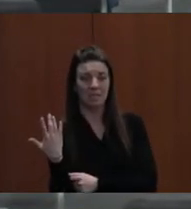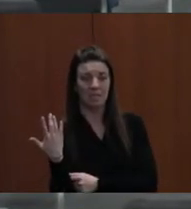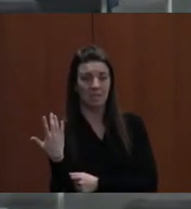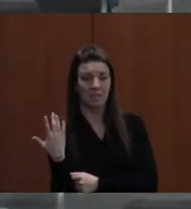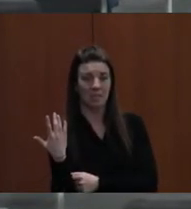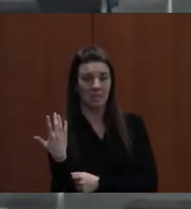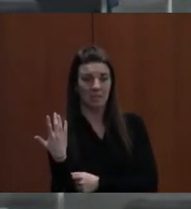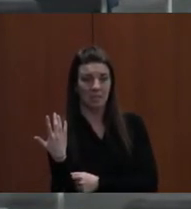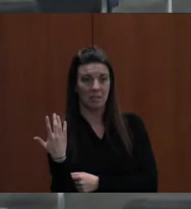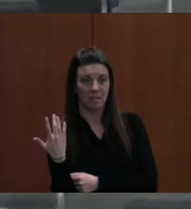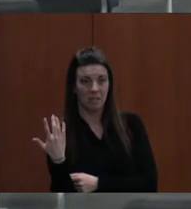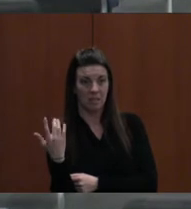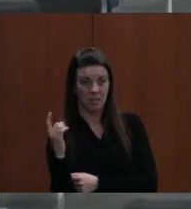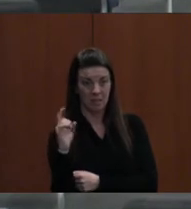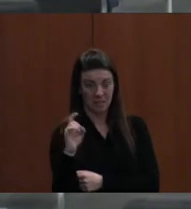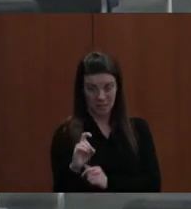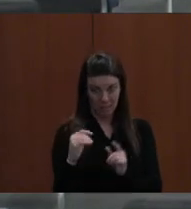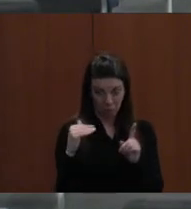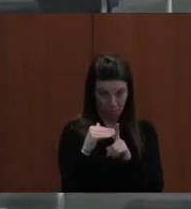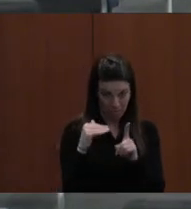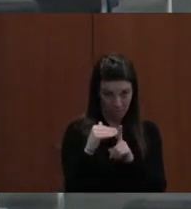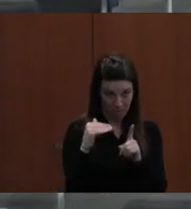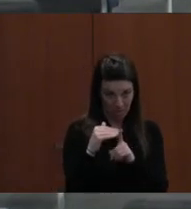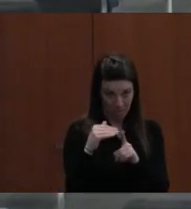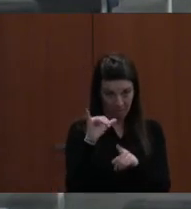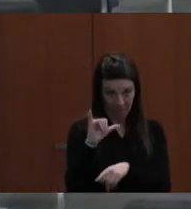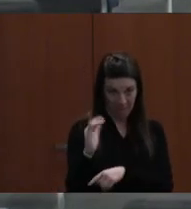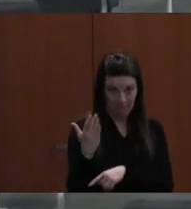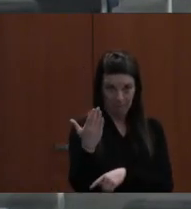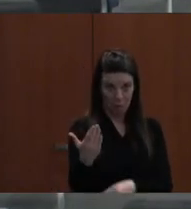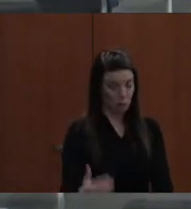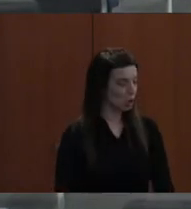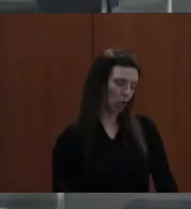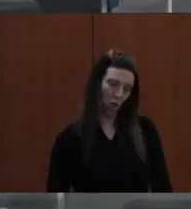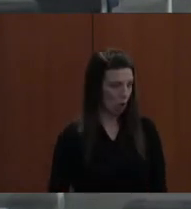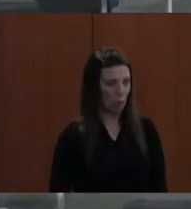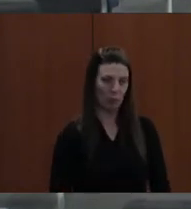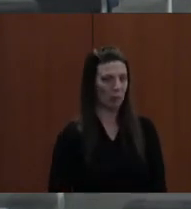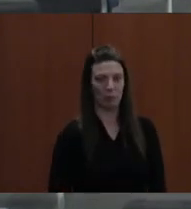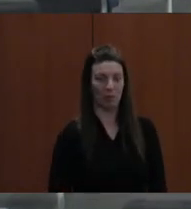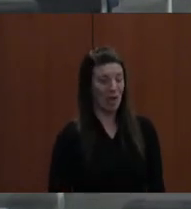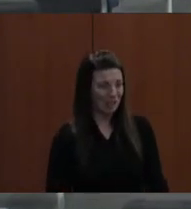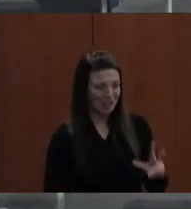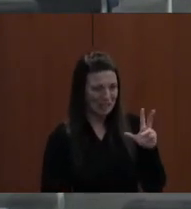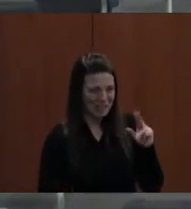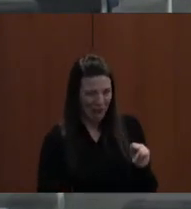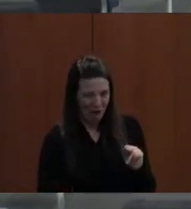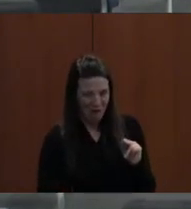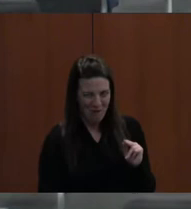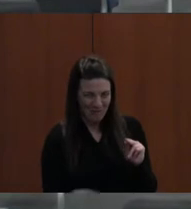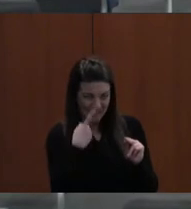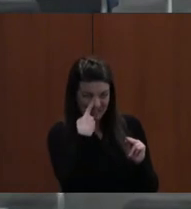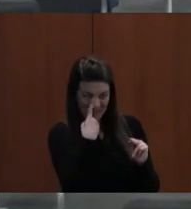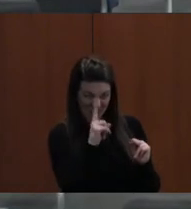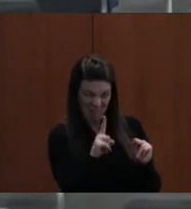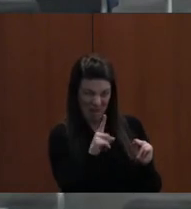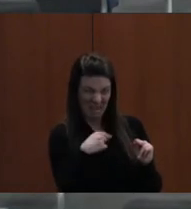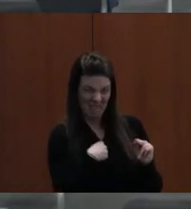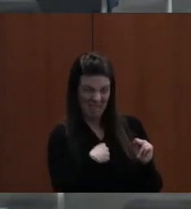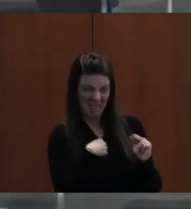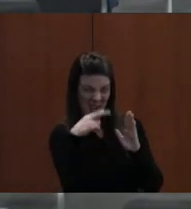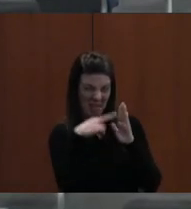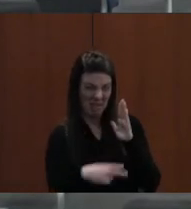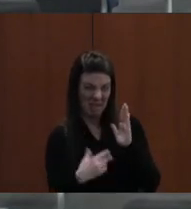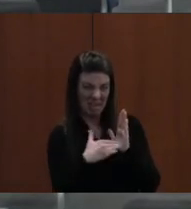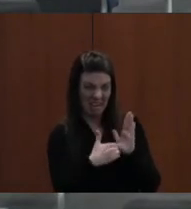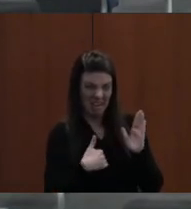DO YOU NEED TO BE REMINDED OF WHAT THAT MOTION IS? NO. NO? DO MIND IF I JUST, DO YOU MIND IF I RESTATE IT?